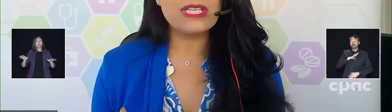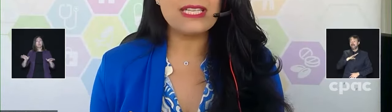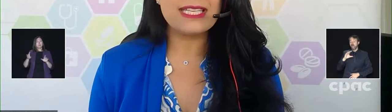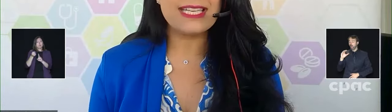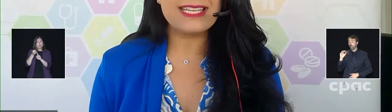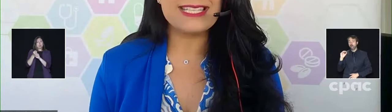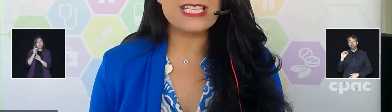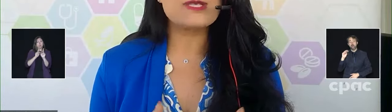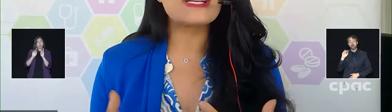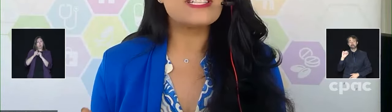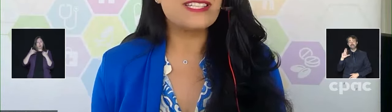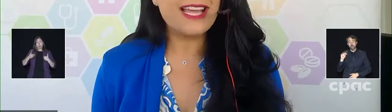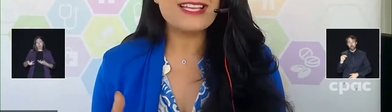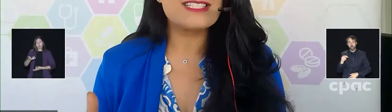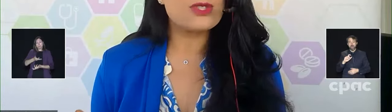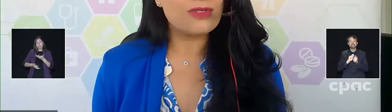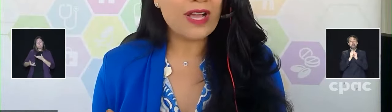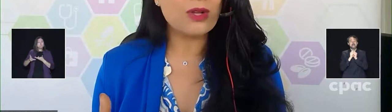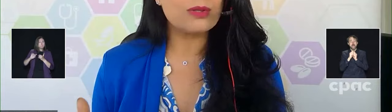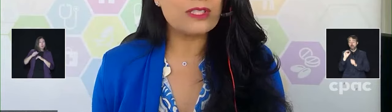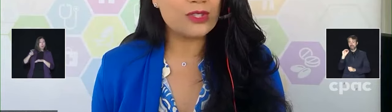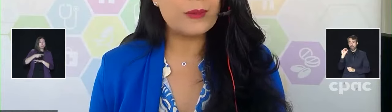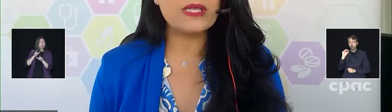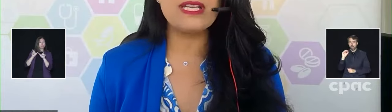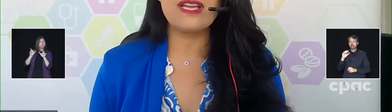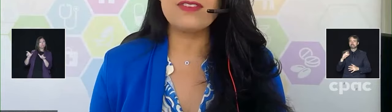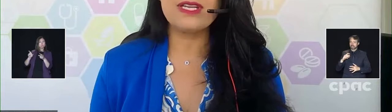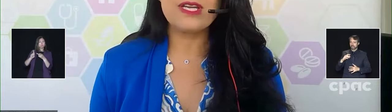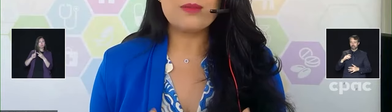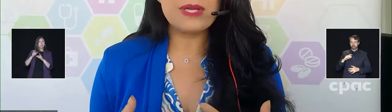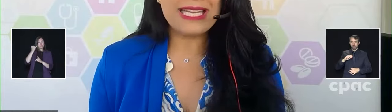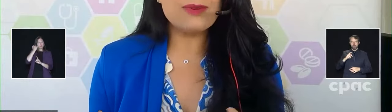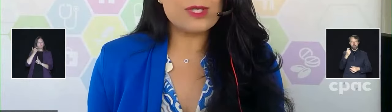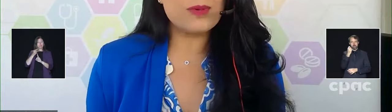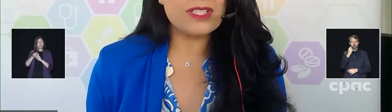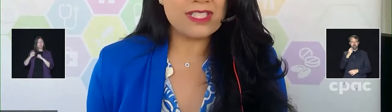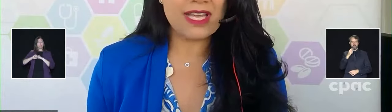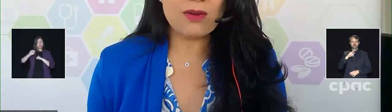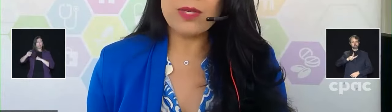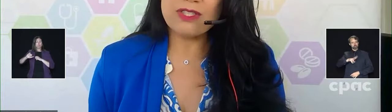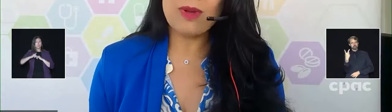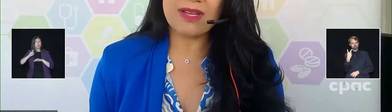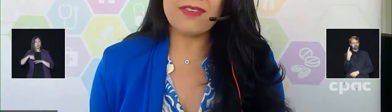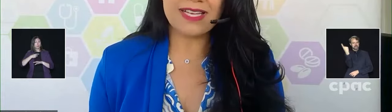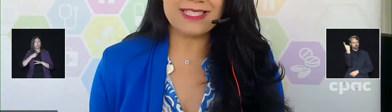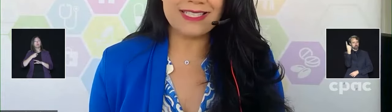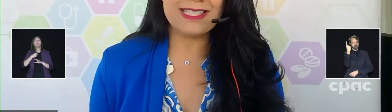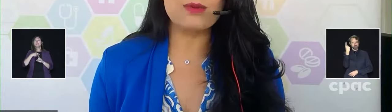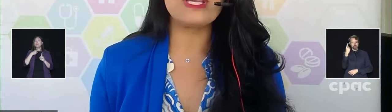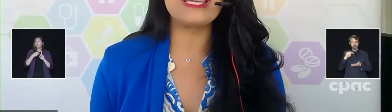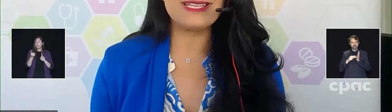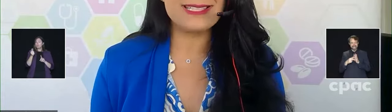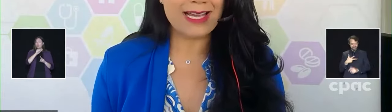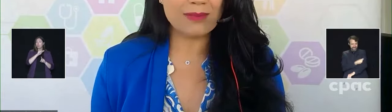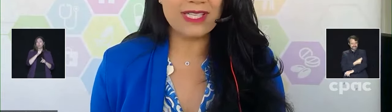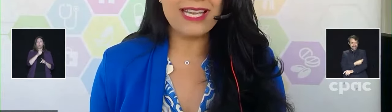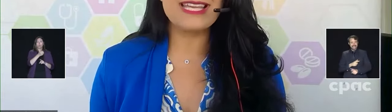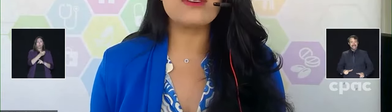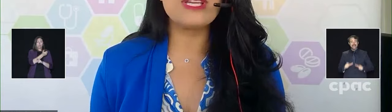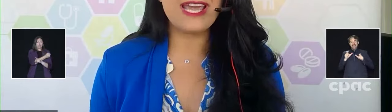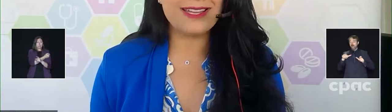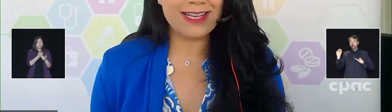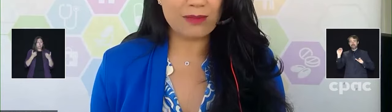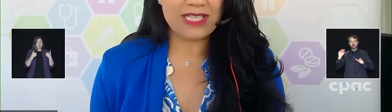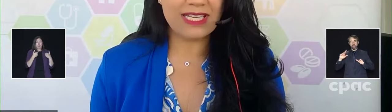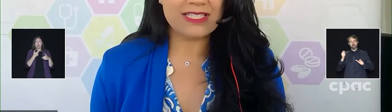is expected to last, and sort of how the durability of it. But in response to that, we do have vaccines that we can adapt and that we